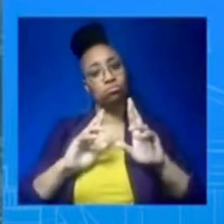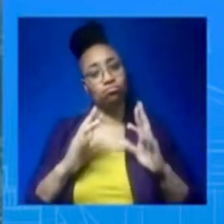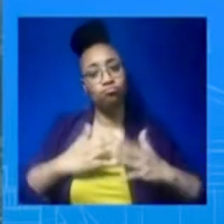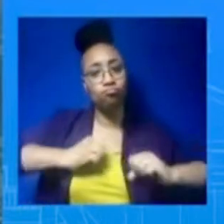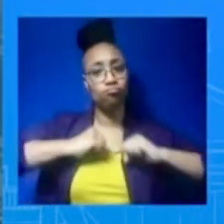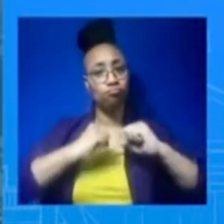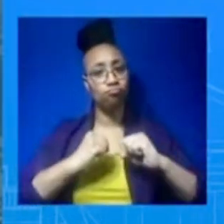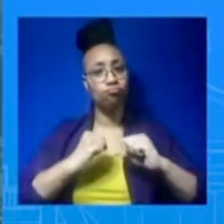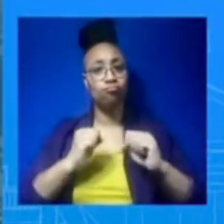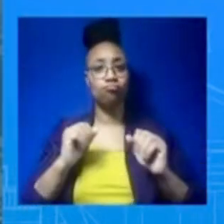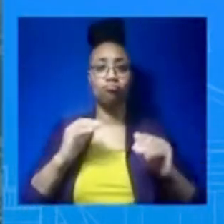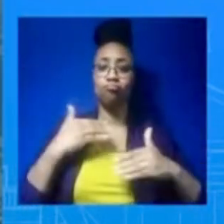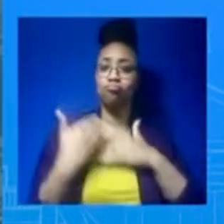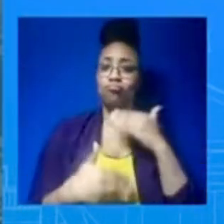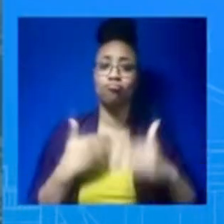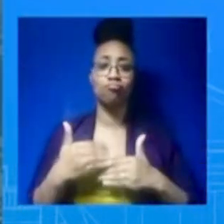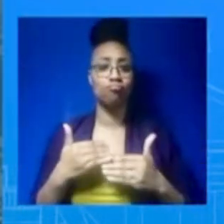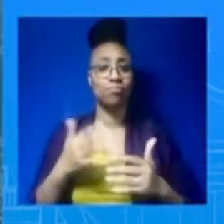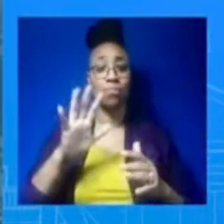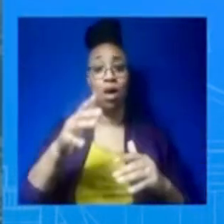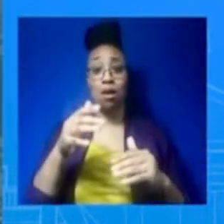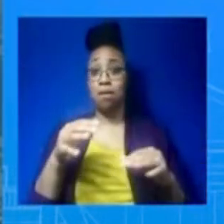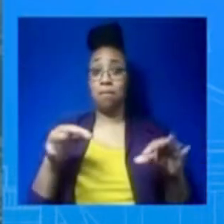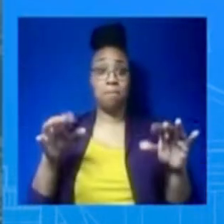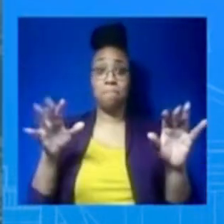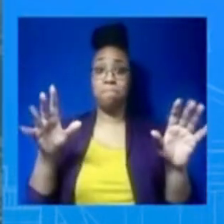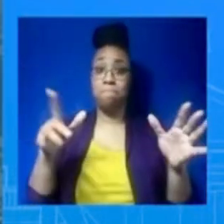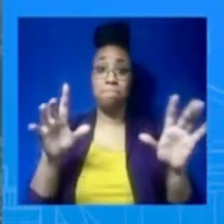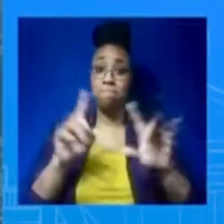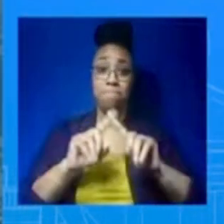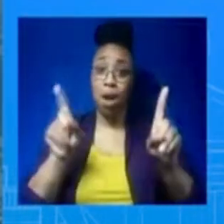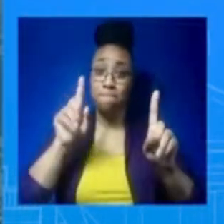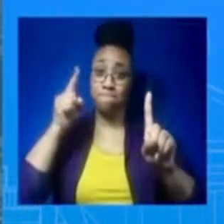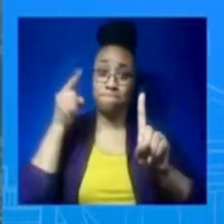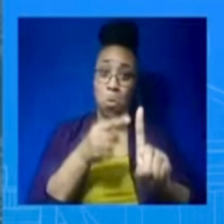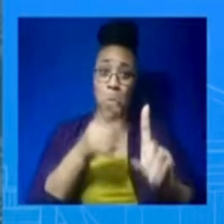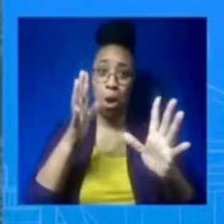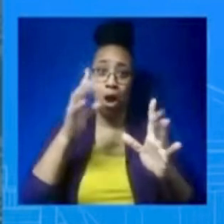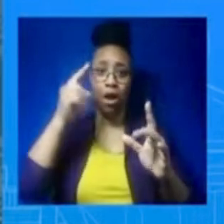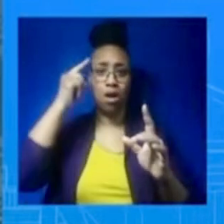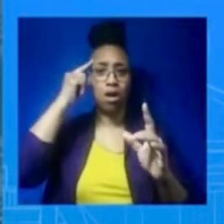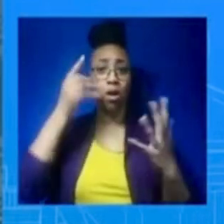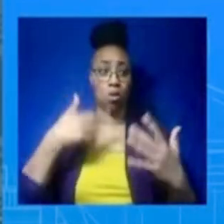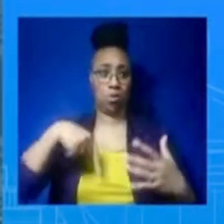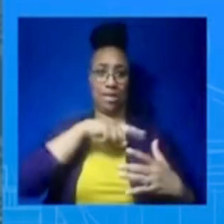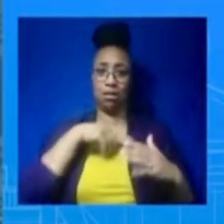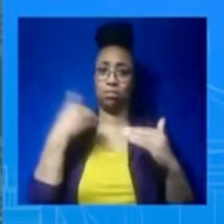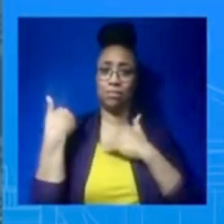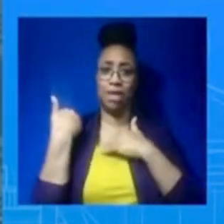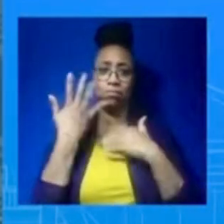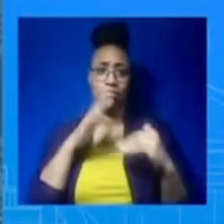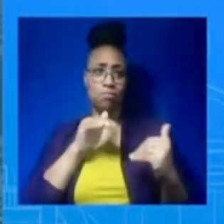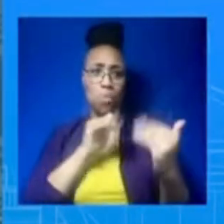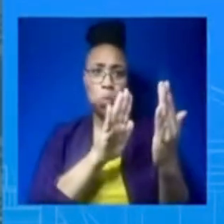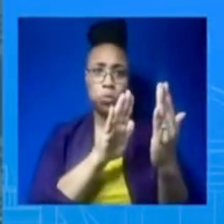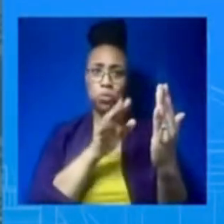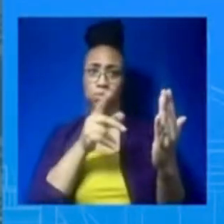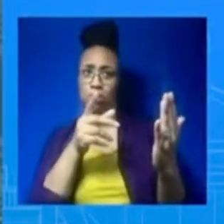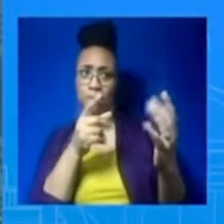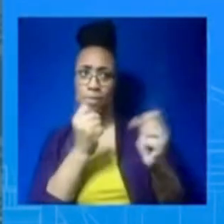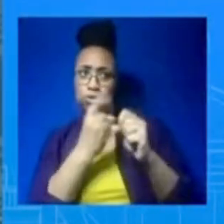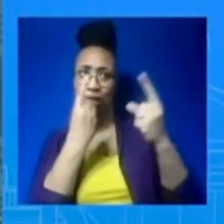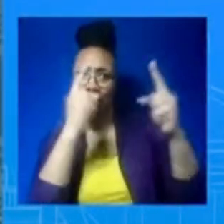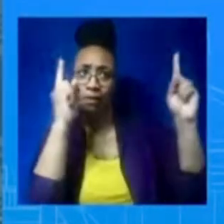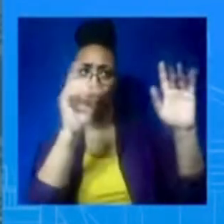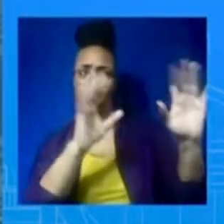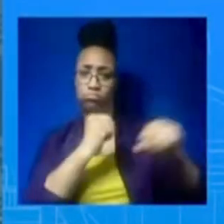effectively. And that's why he wants a set of new rules determined so that we can now deal with these in a perhaps a different way